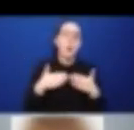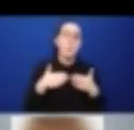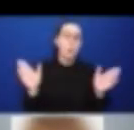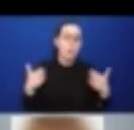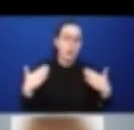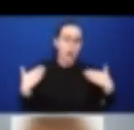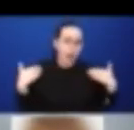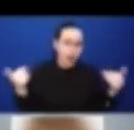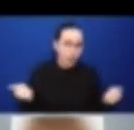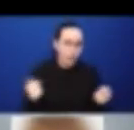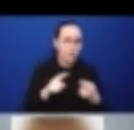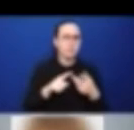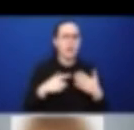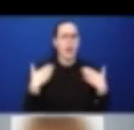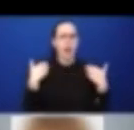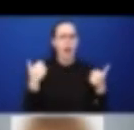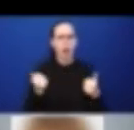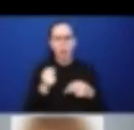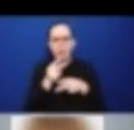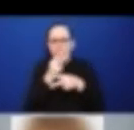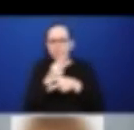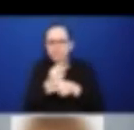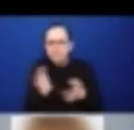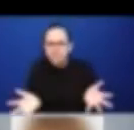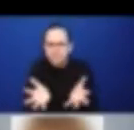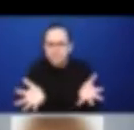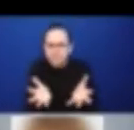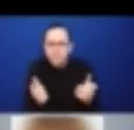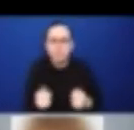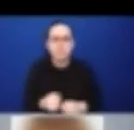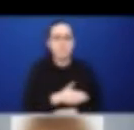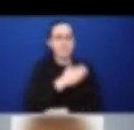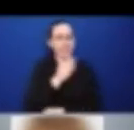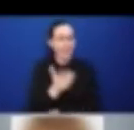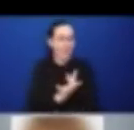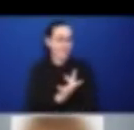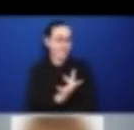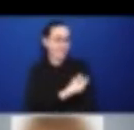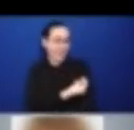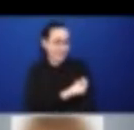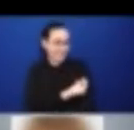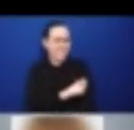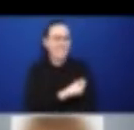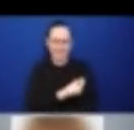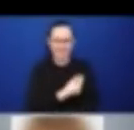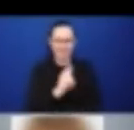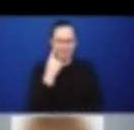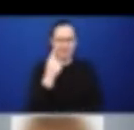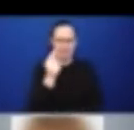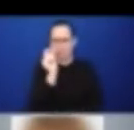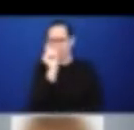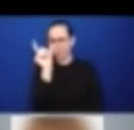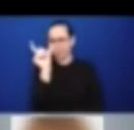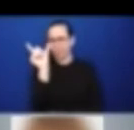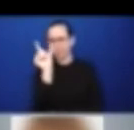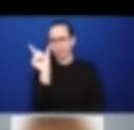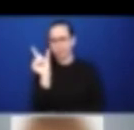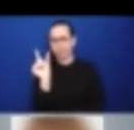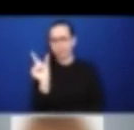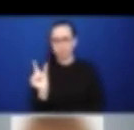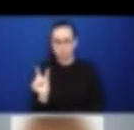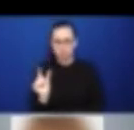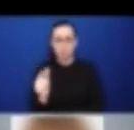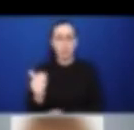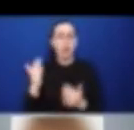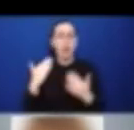the frequency of the terms that arose. We see, for example, health services was the most